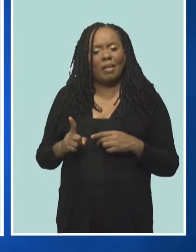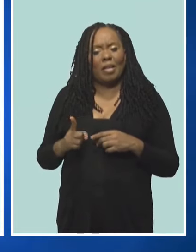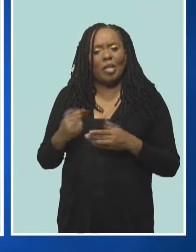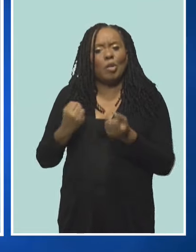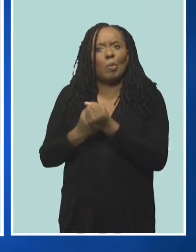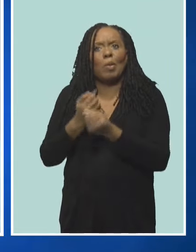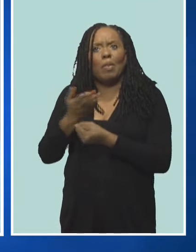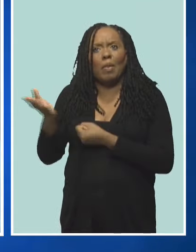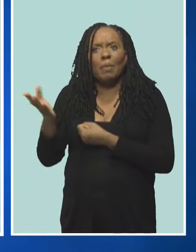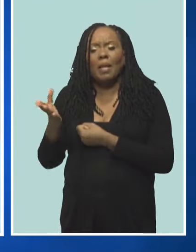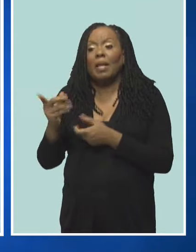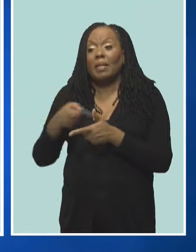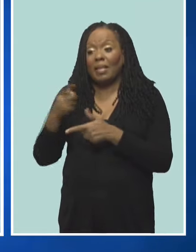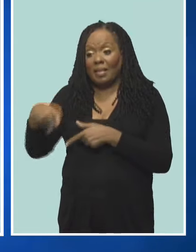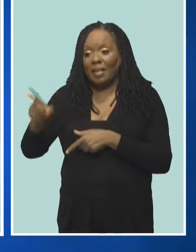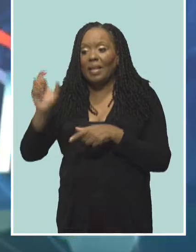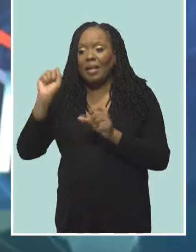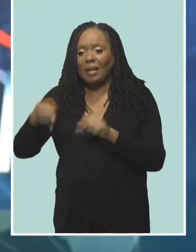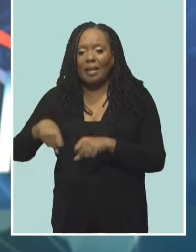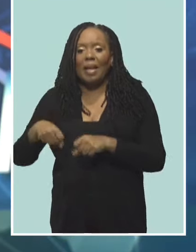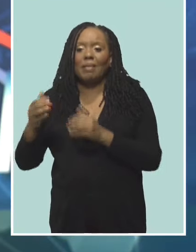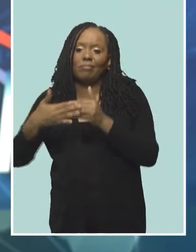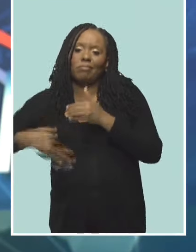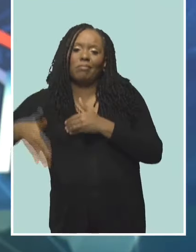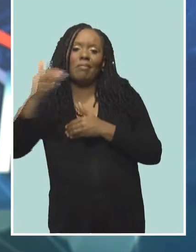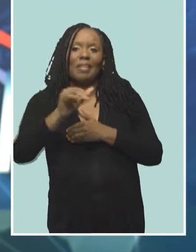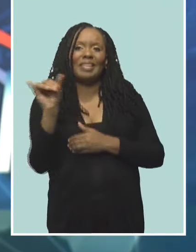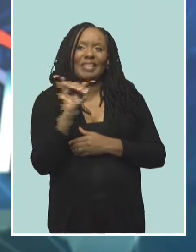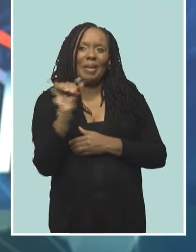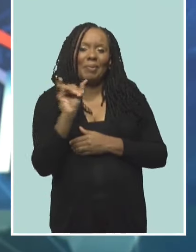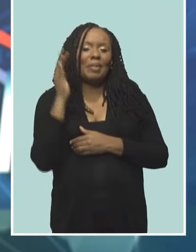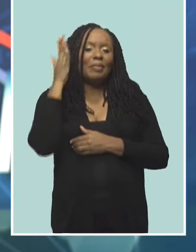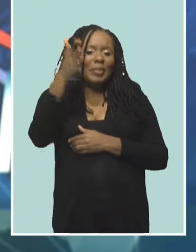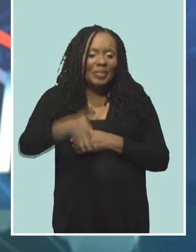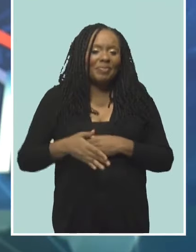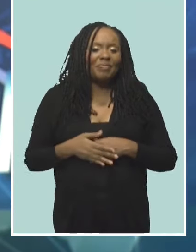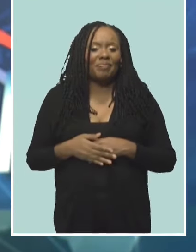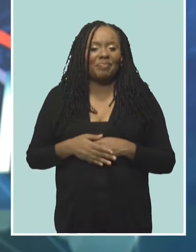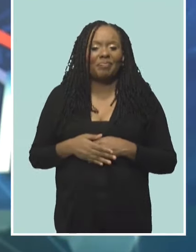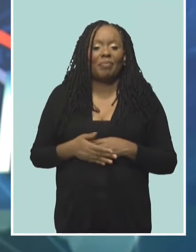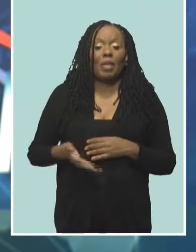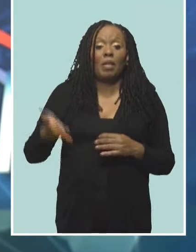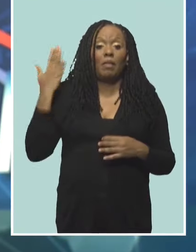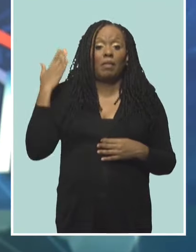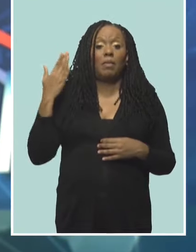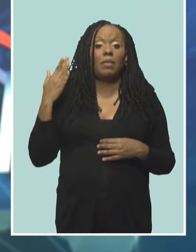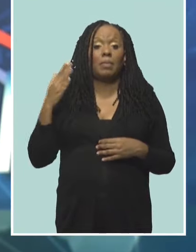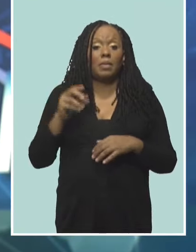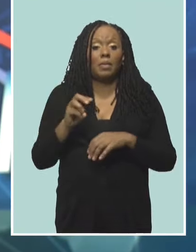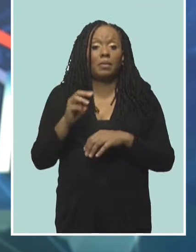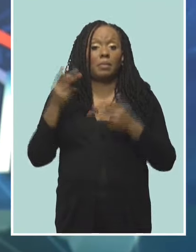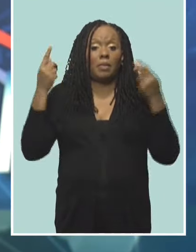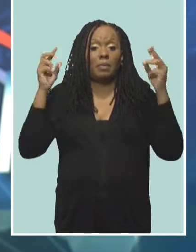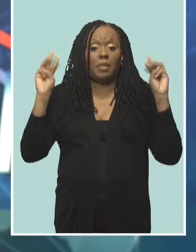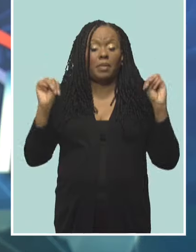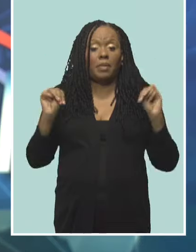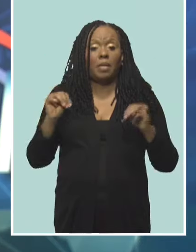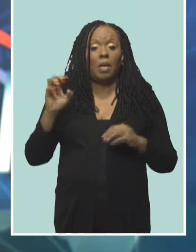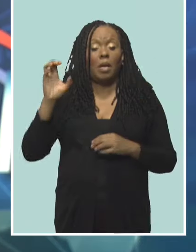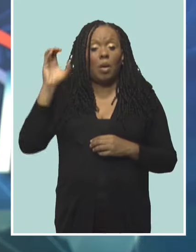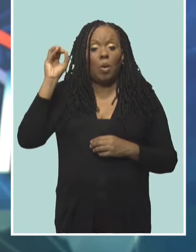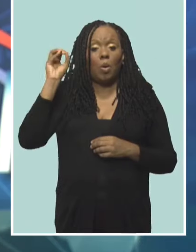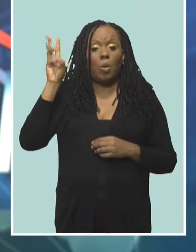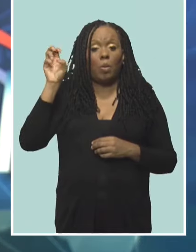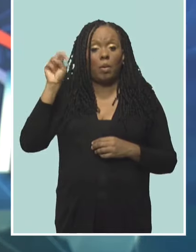carry it forward in their lives as well. Former Prime Minister Professor the Right Honourable Owen Arthur is being